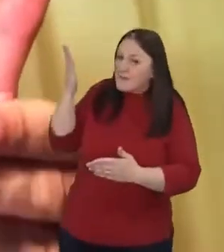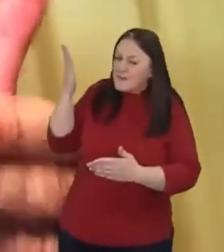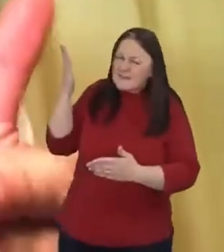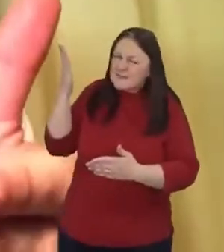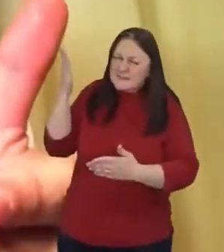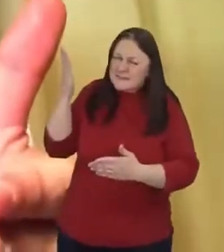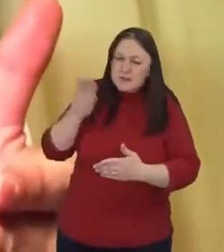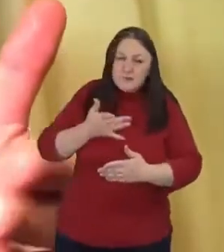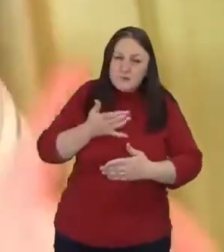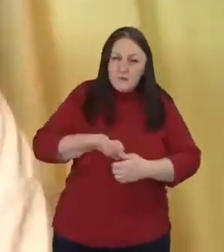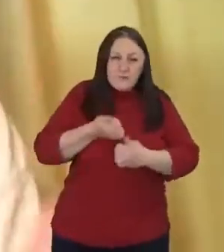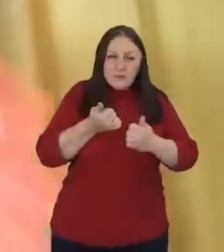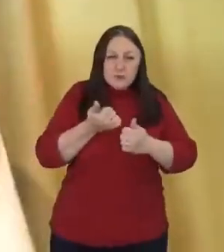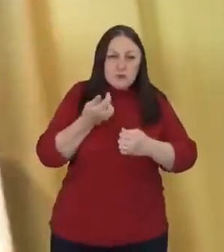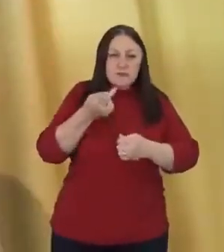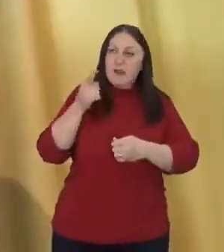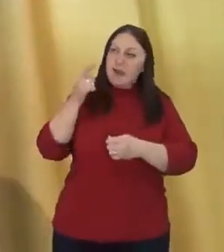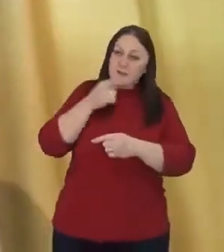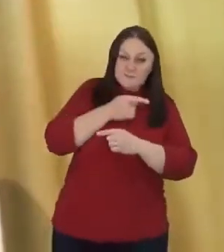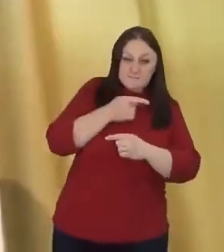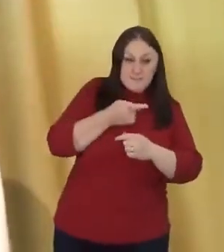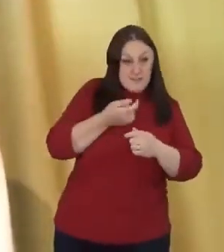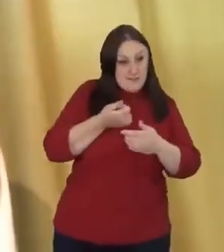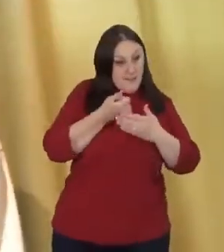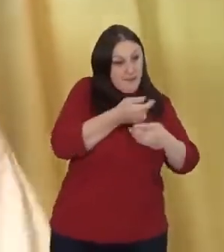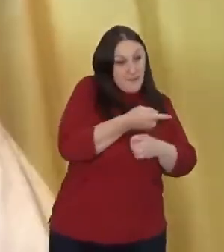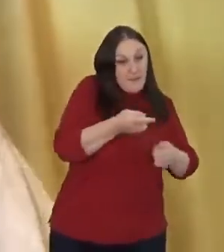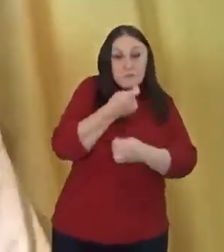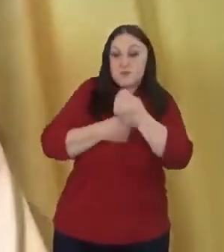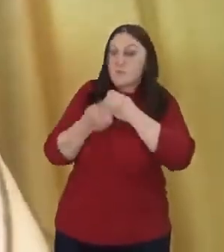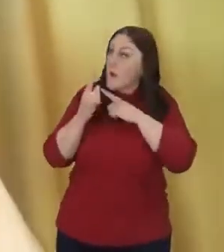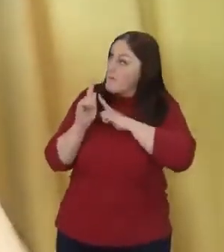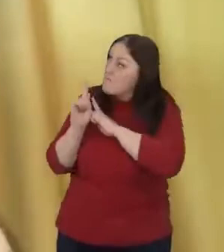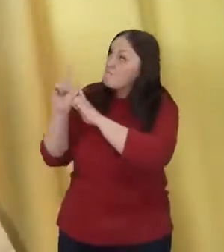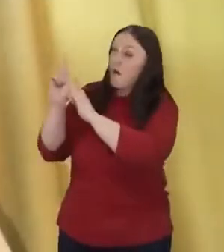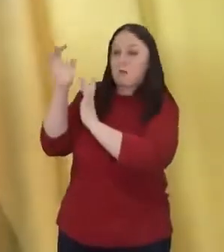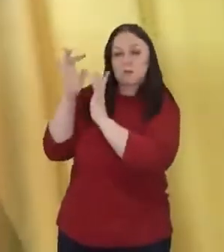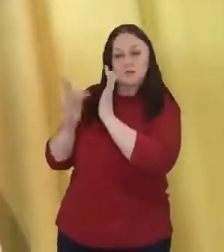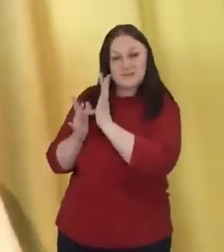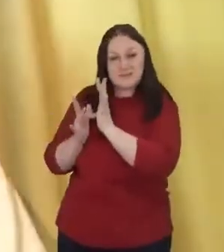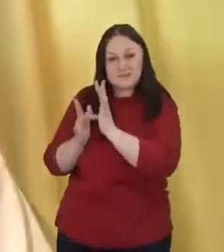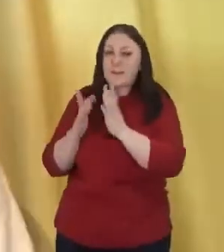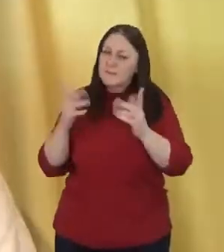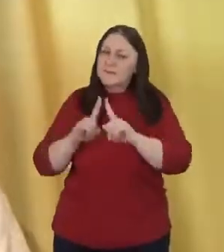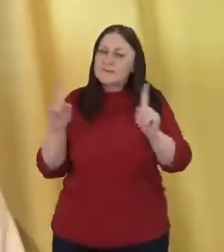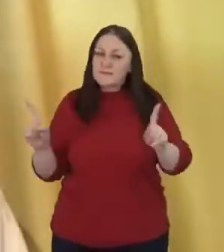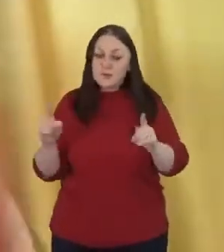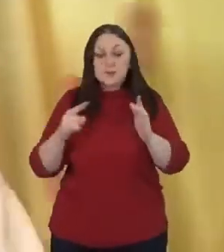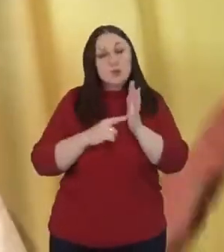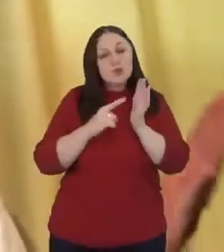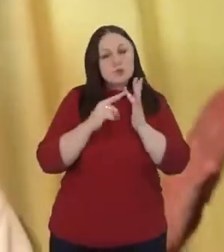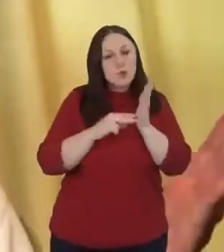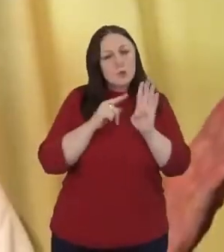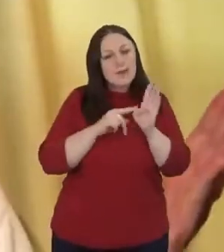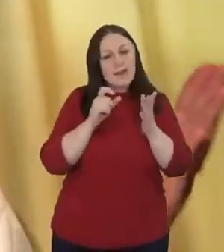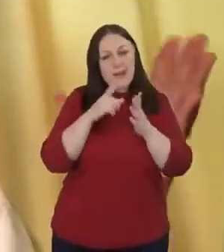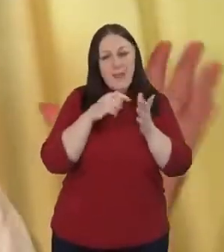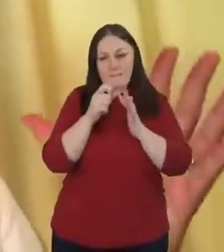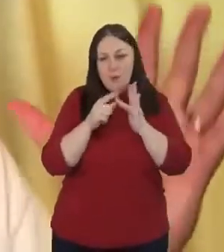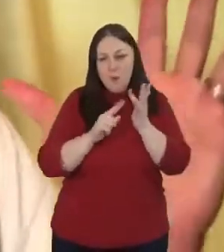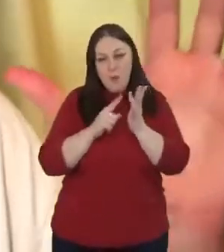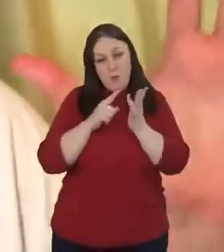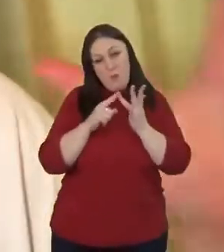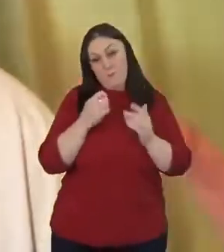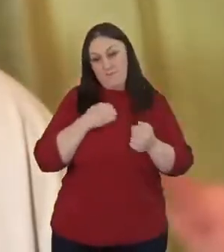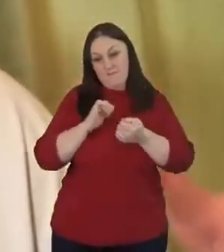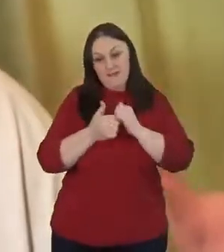in Jesus and being a follower of Jesus, right? As my friend Tony Campolo says, we saw a pattern in the church that